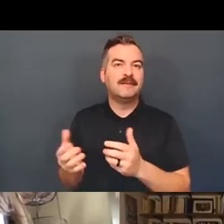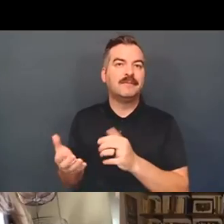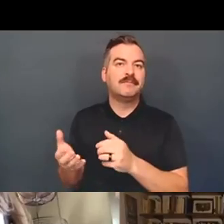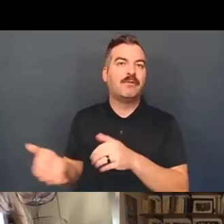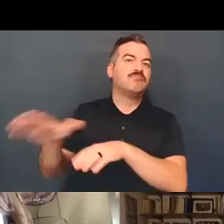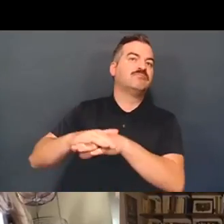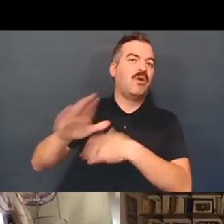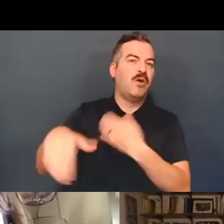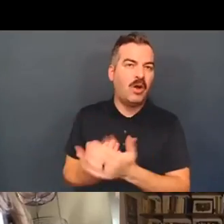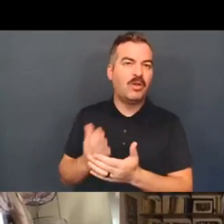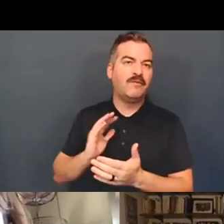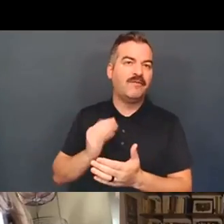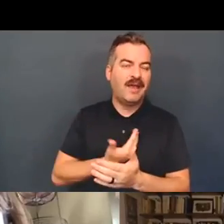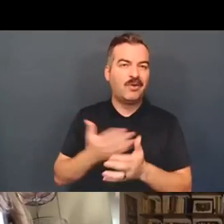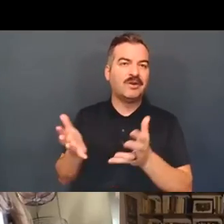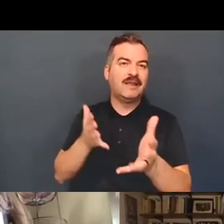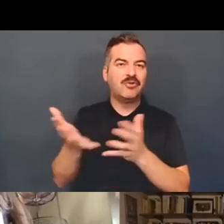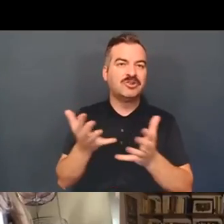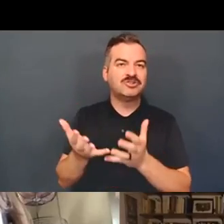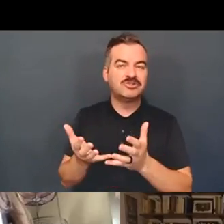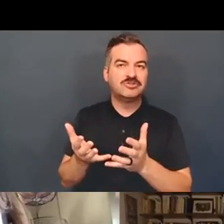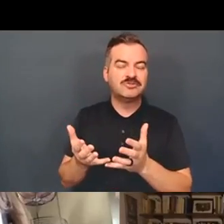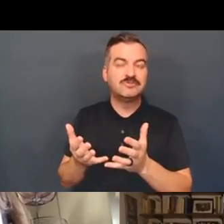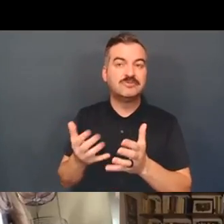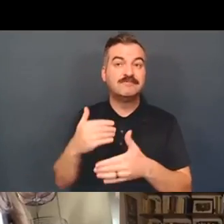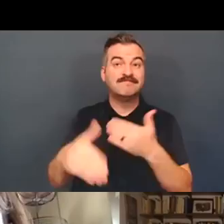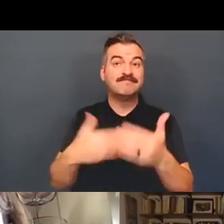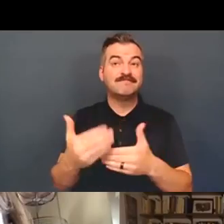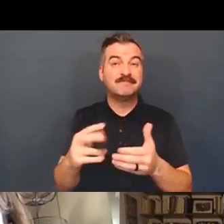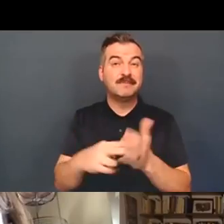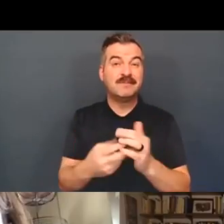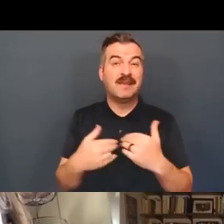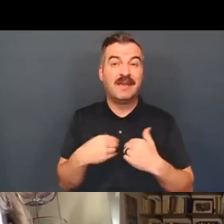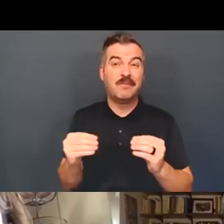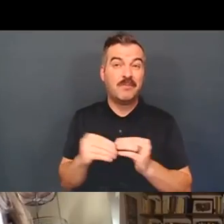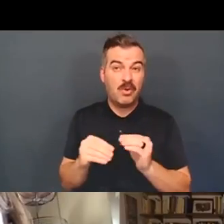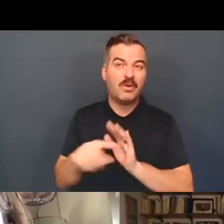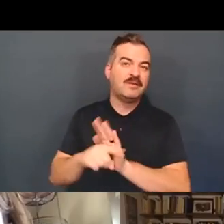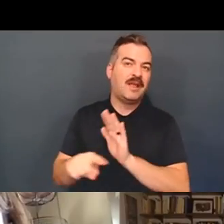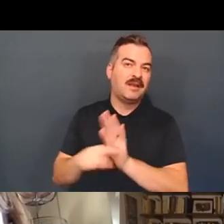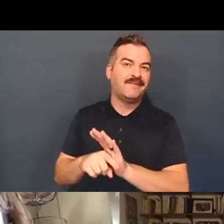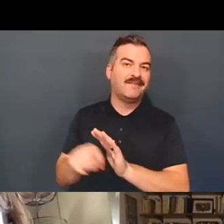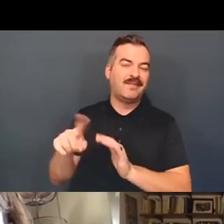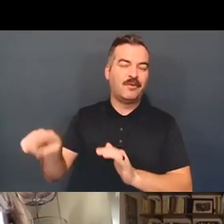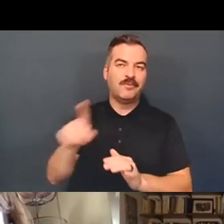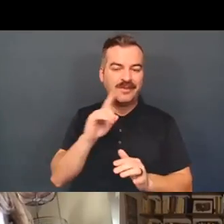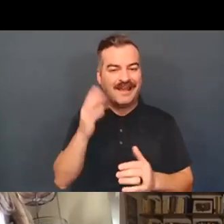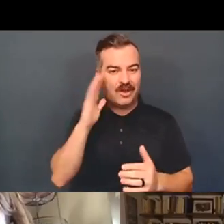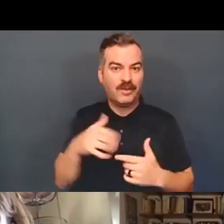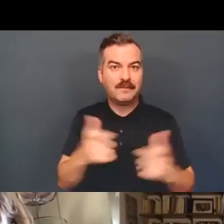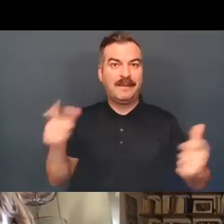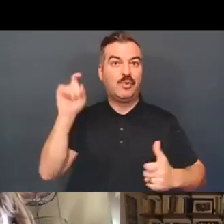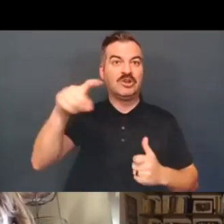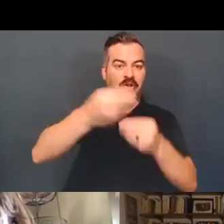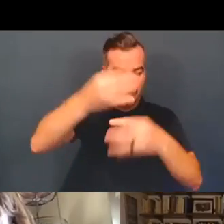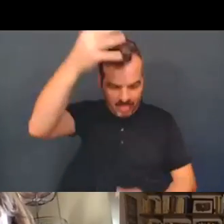interactions in these spheres that then further disadvantage some of the people that are... I realize that's a really big question, but